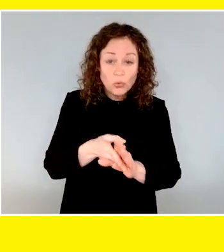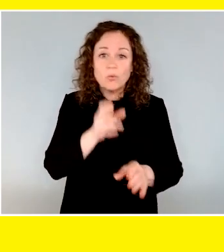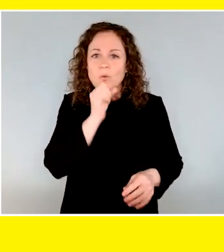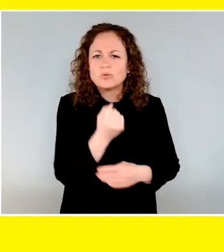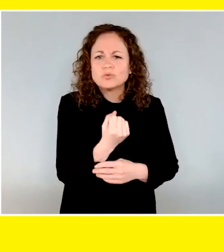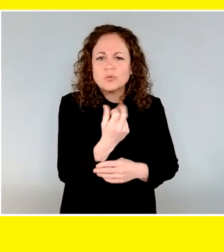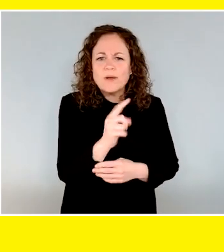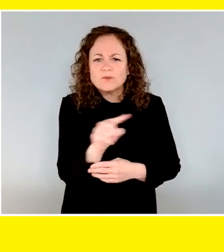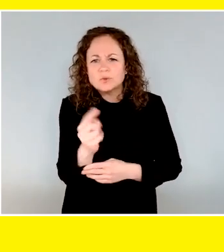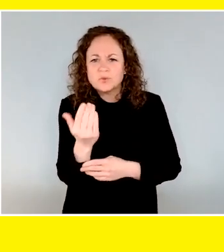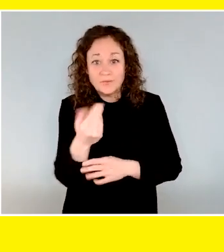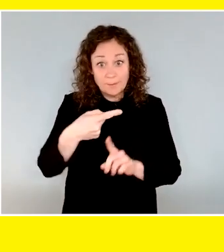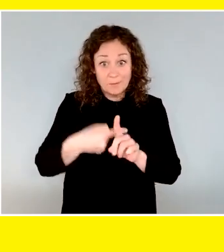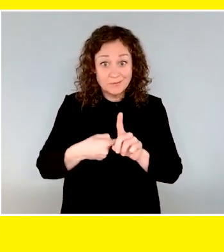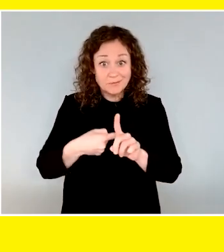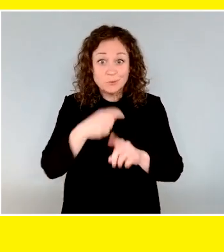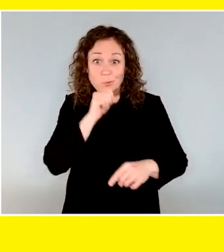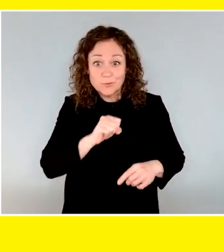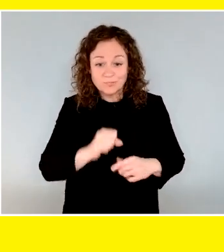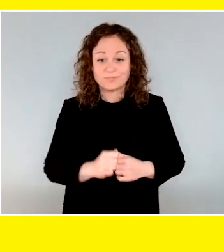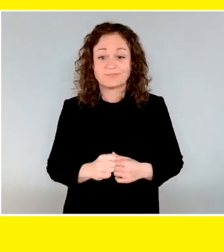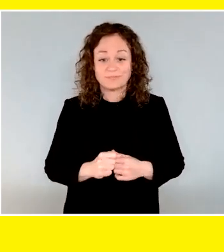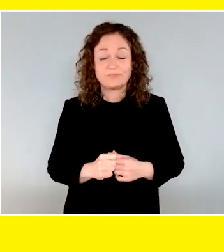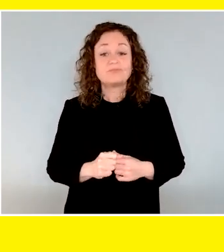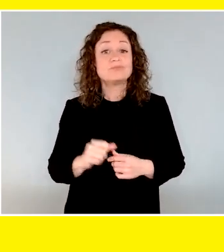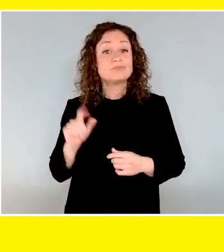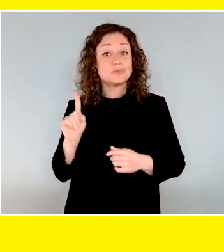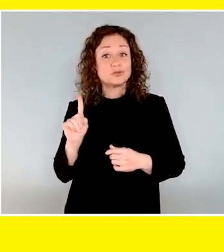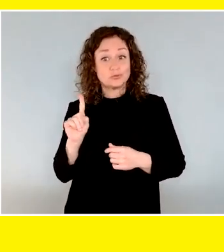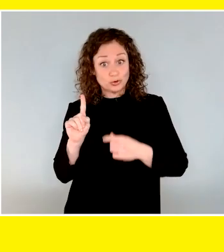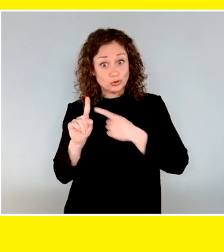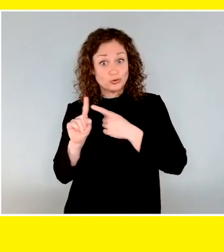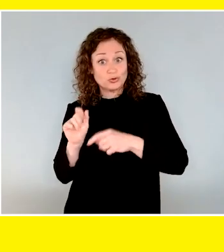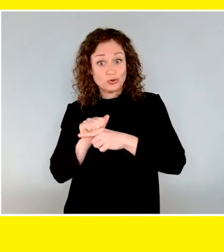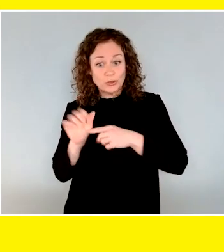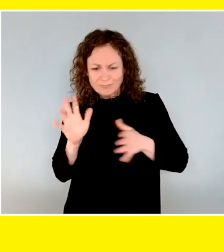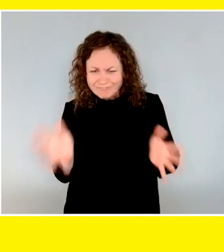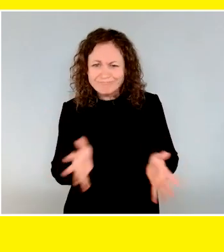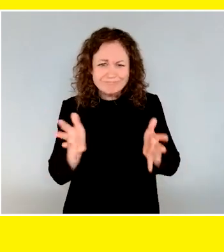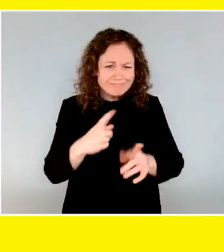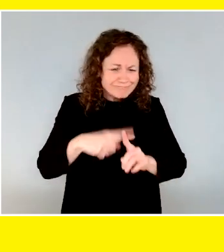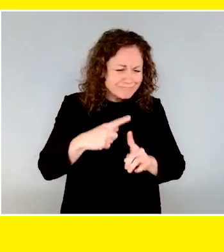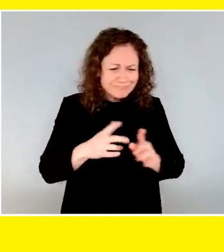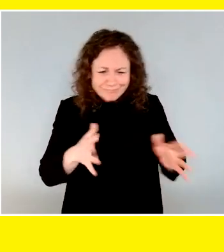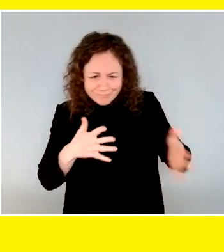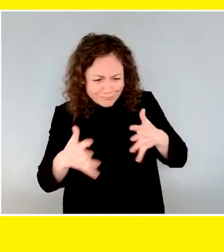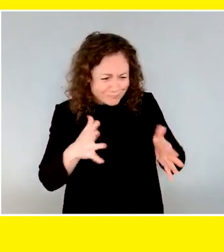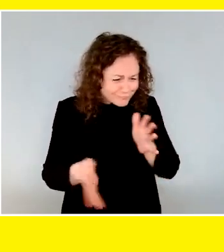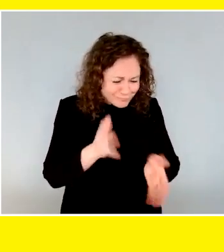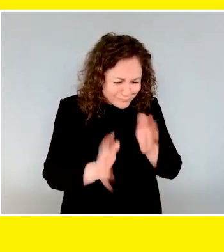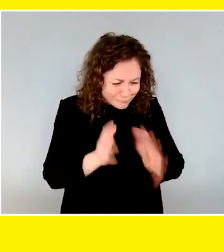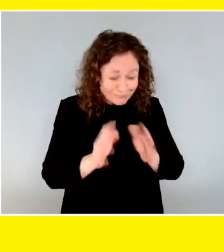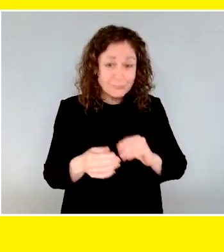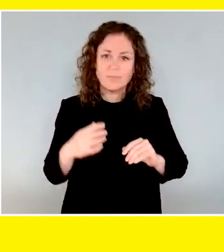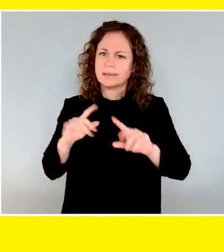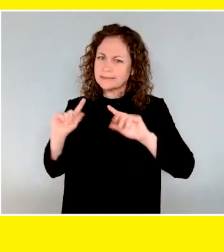of age. The trainer is giving encouragement as the dog walks through the office into a bright and spacious dog pod. The team aims to